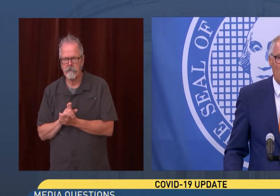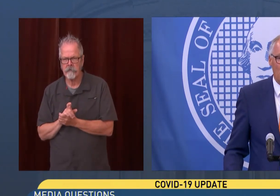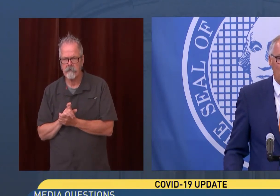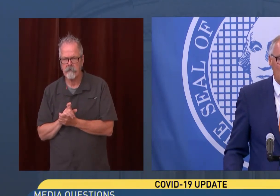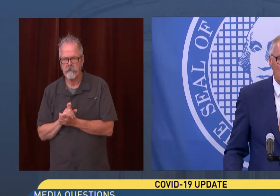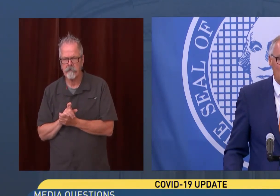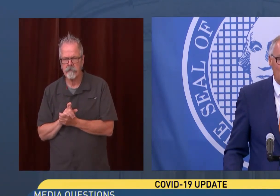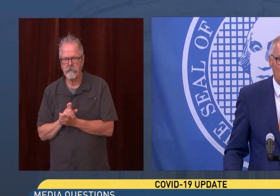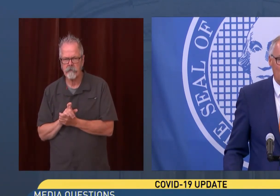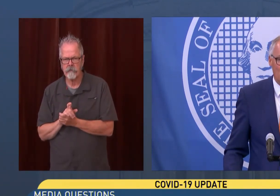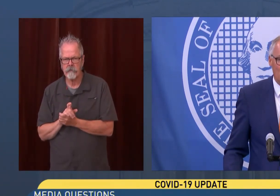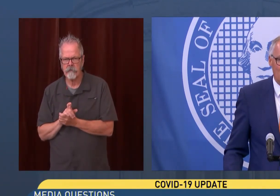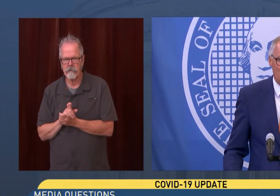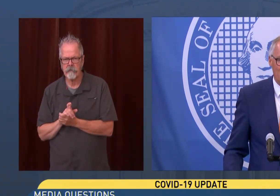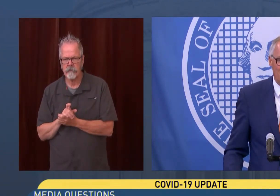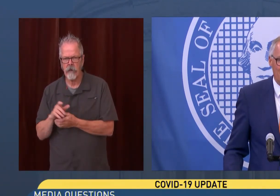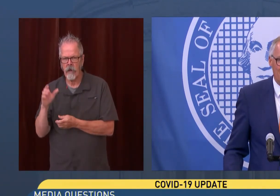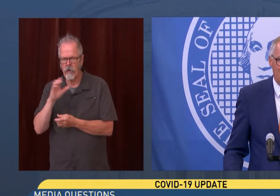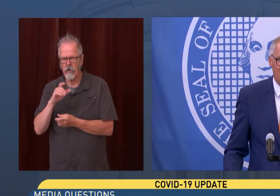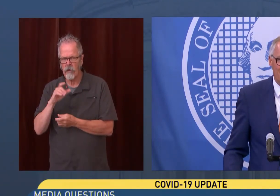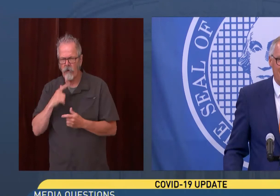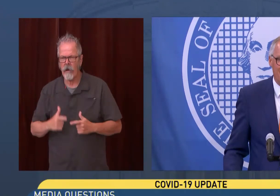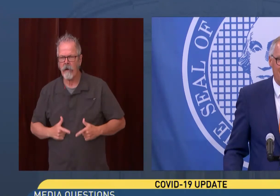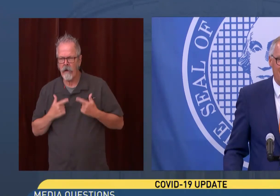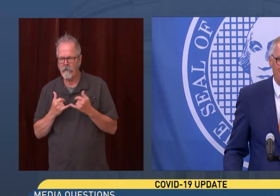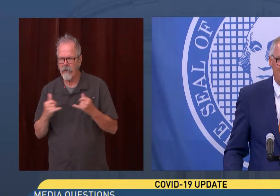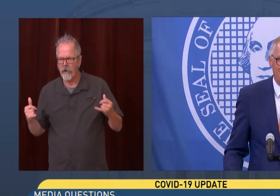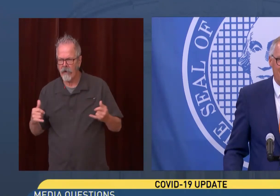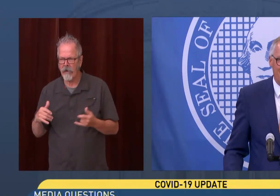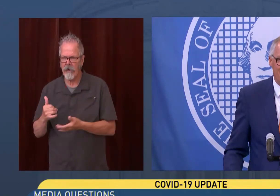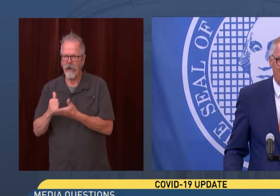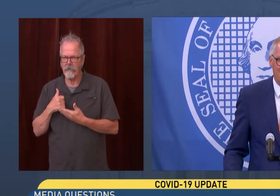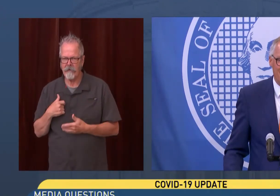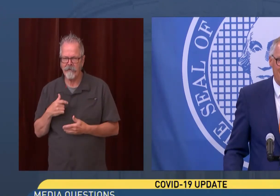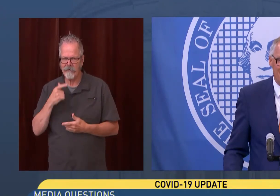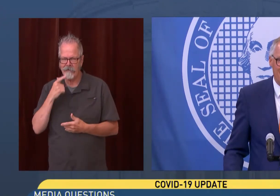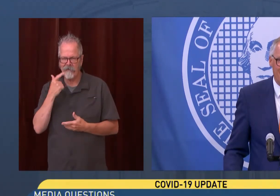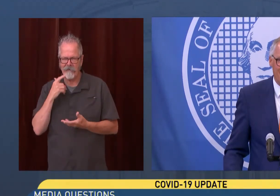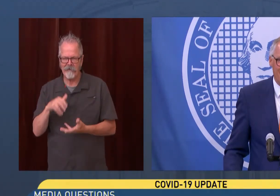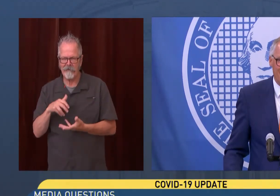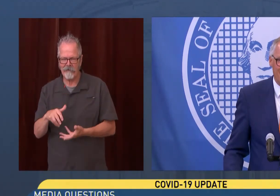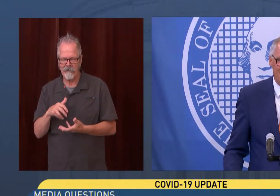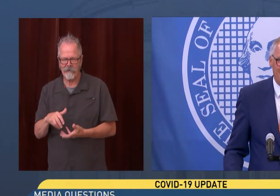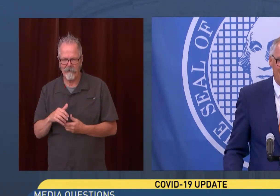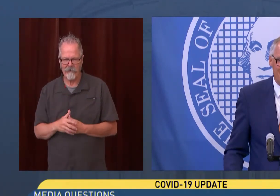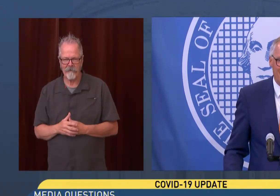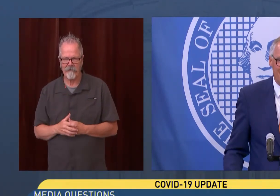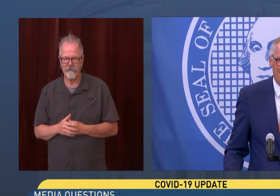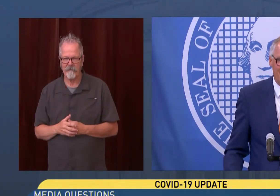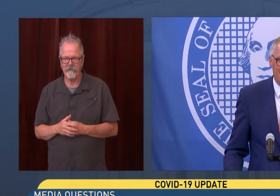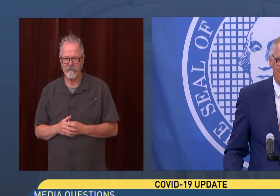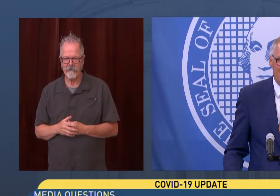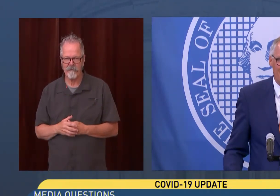I'm looking for a lifeline here. Yeah, go ahead. Governor. Go ahead, Lacey.